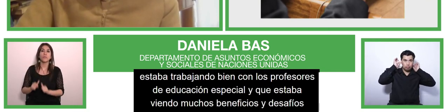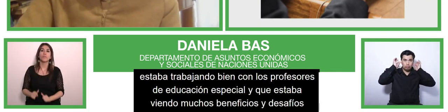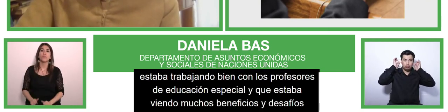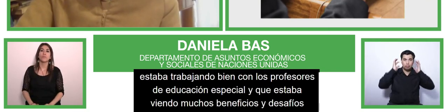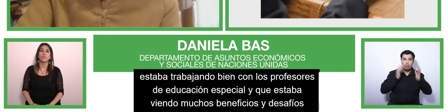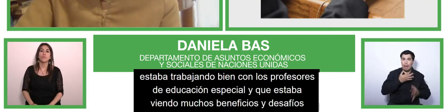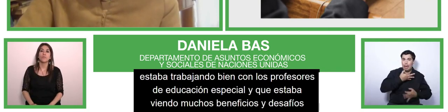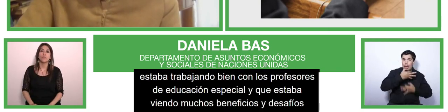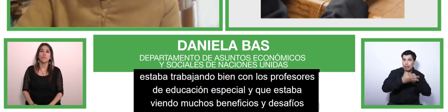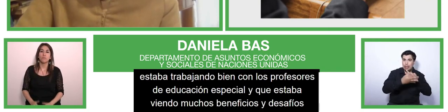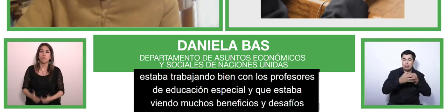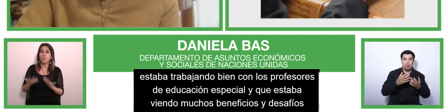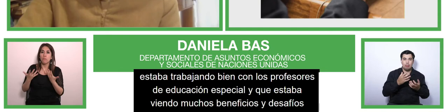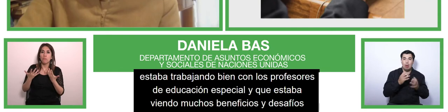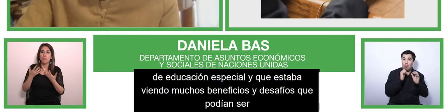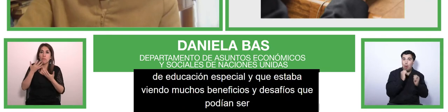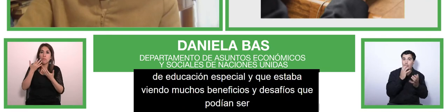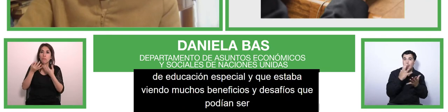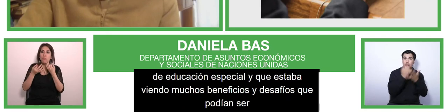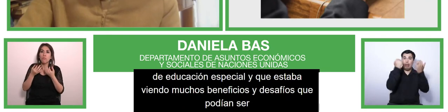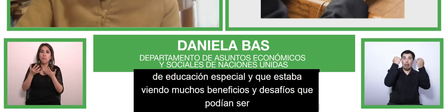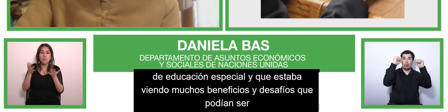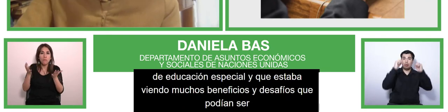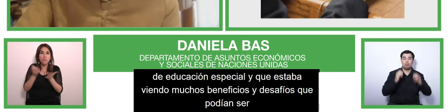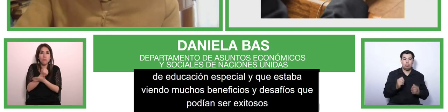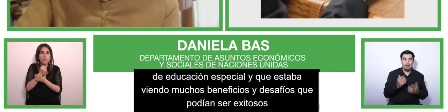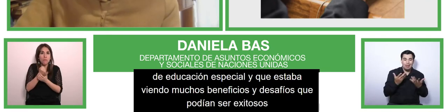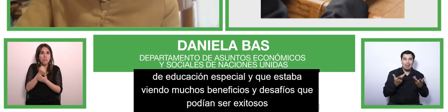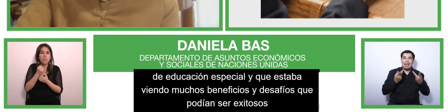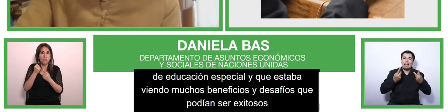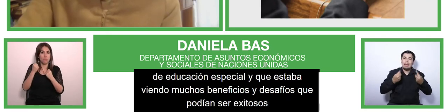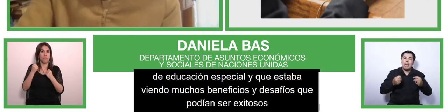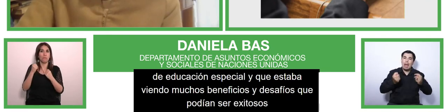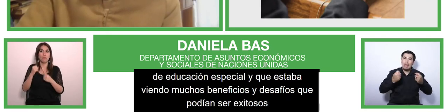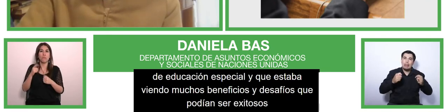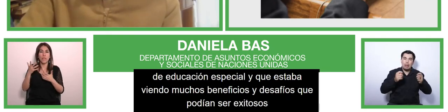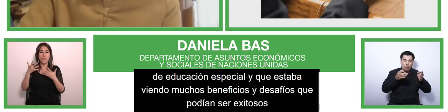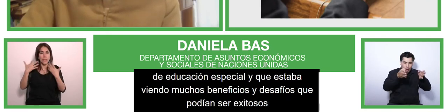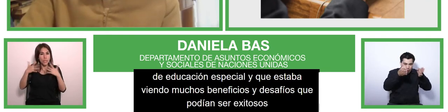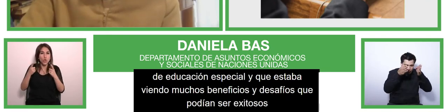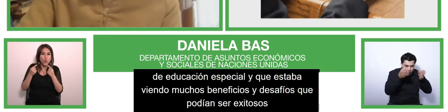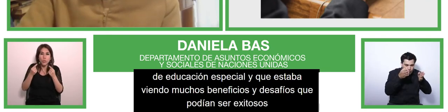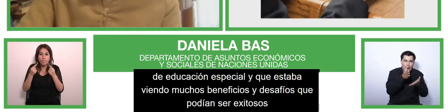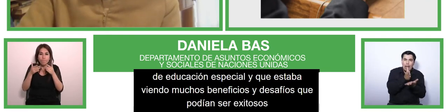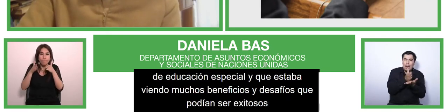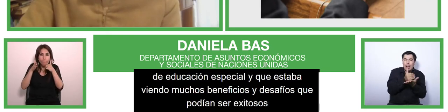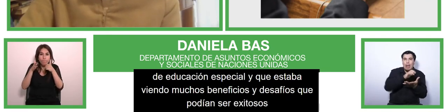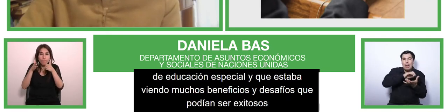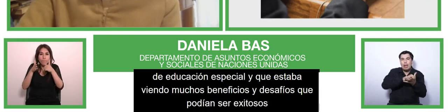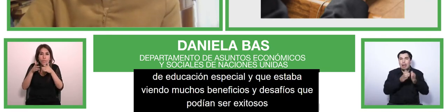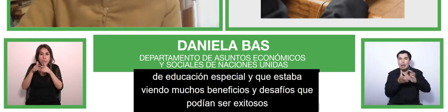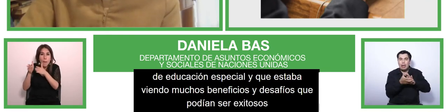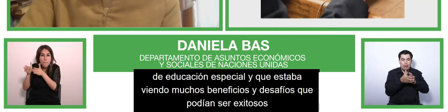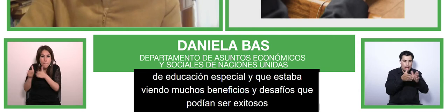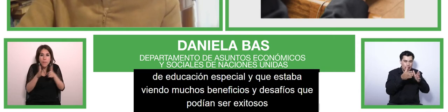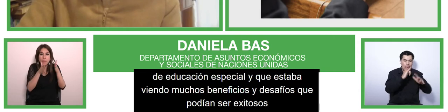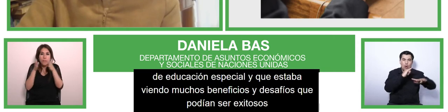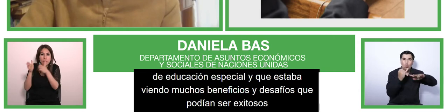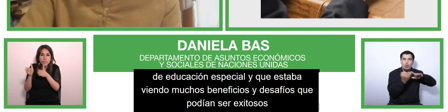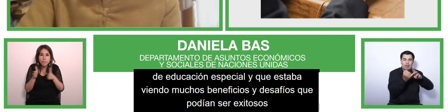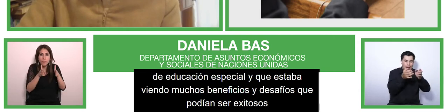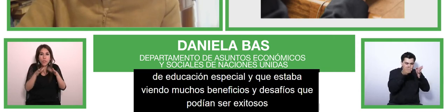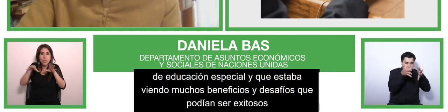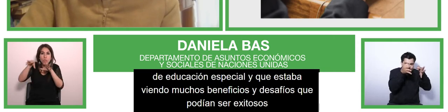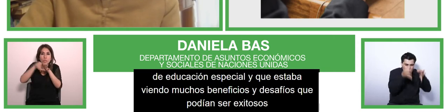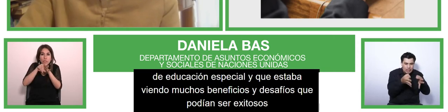effective inclusive classroom strategies now her hard work is paying off her mid-year and